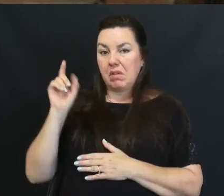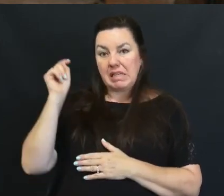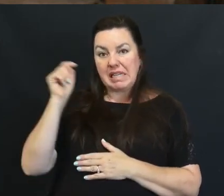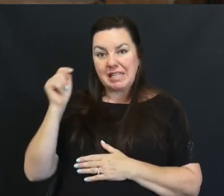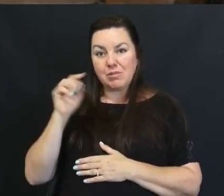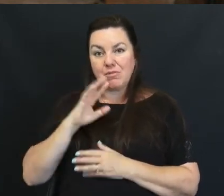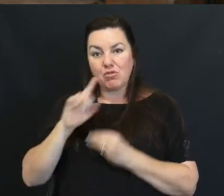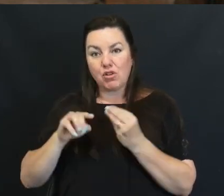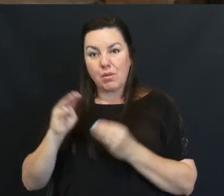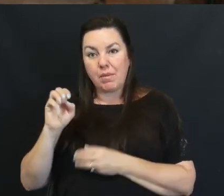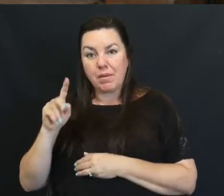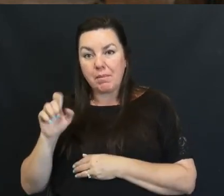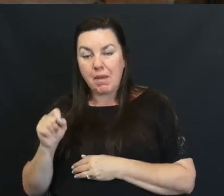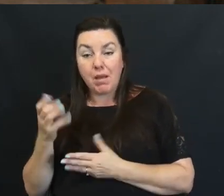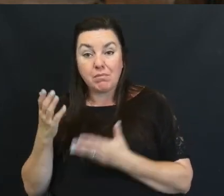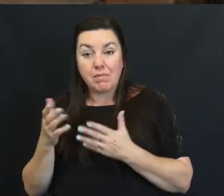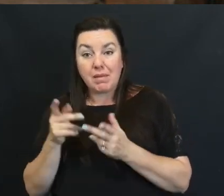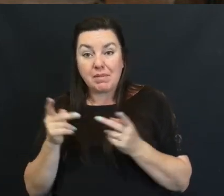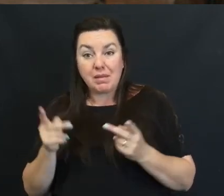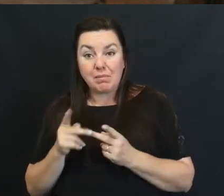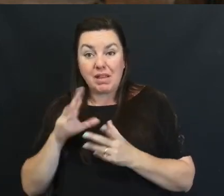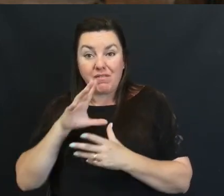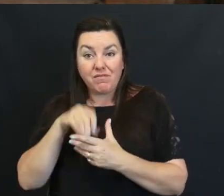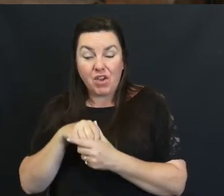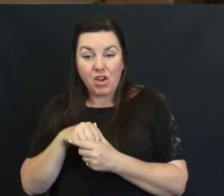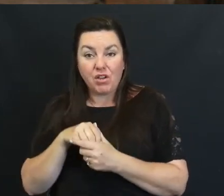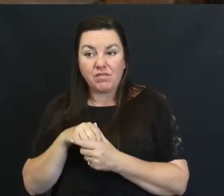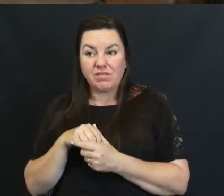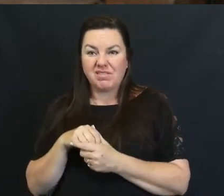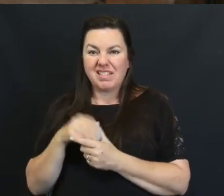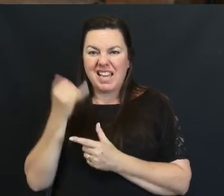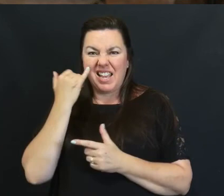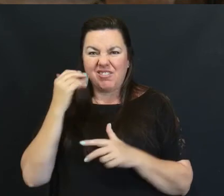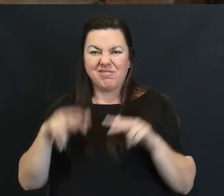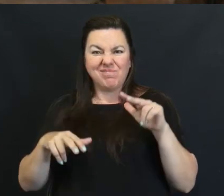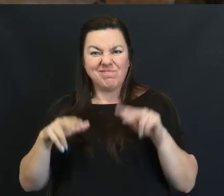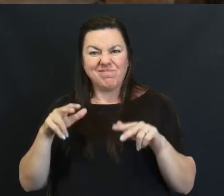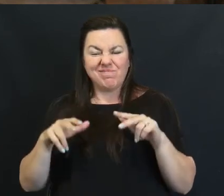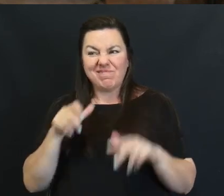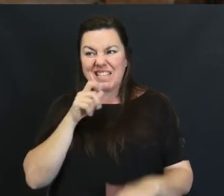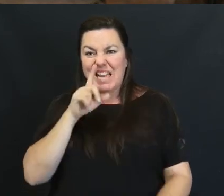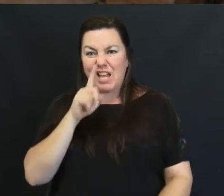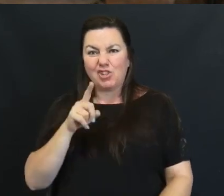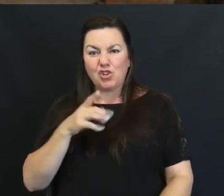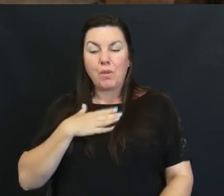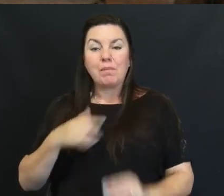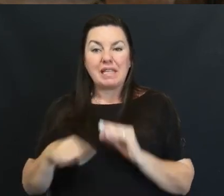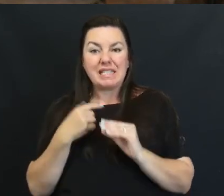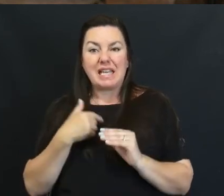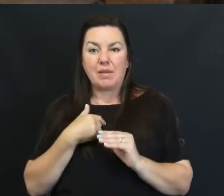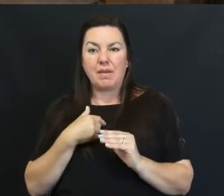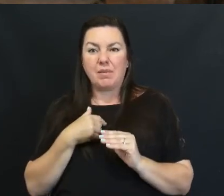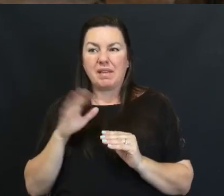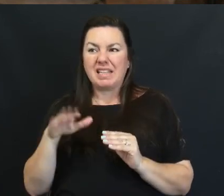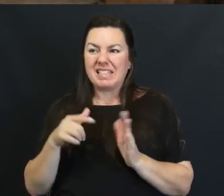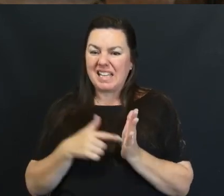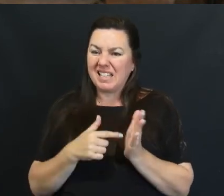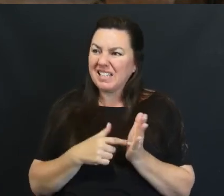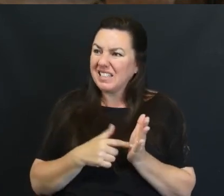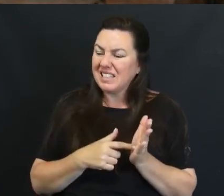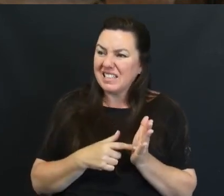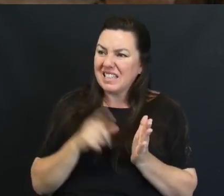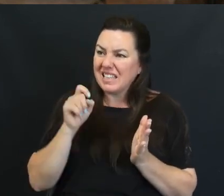Sharing About Mops That Might Be A Place Where You Get Involved But If You're Not Really Sure Please Email Me Say Hey Tina I Took